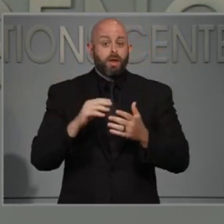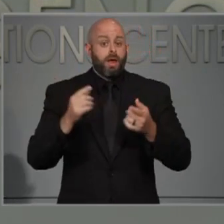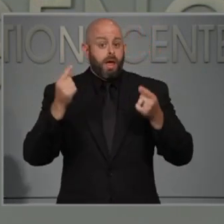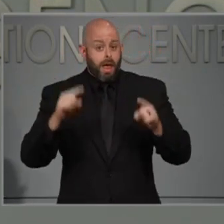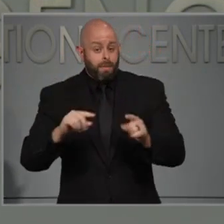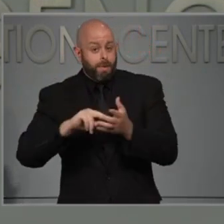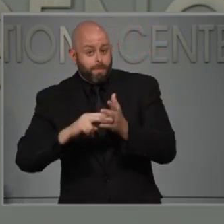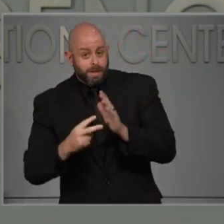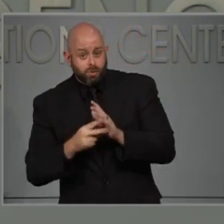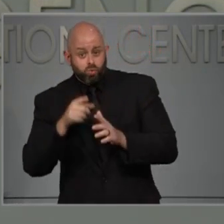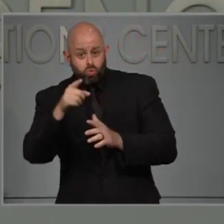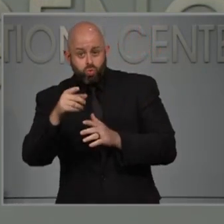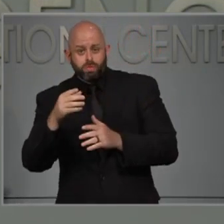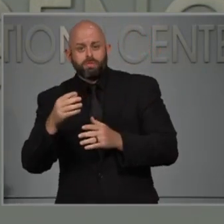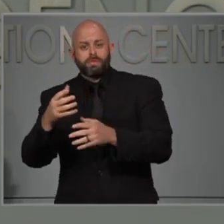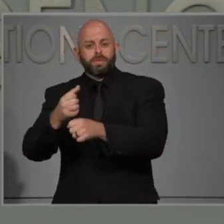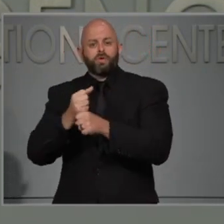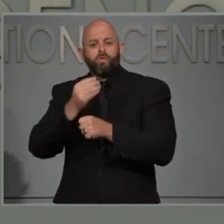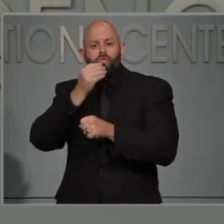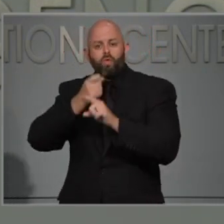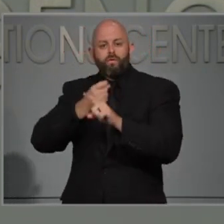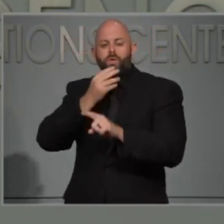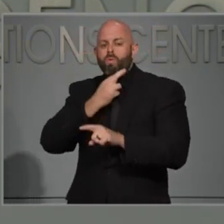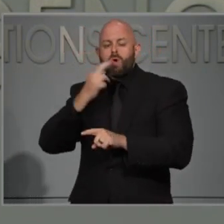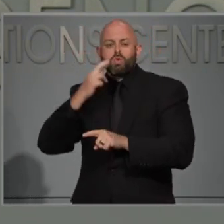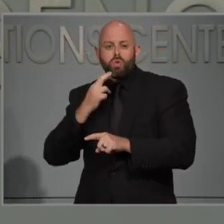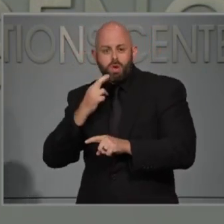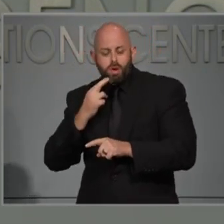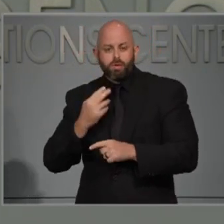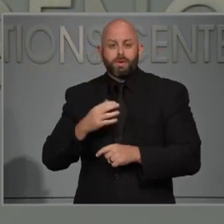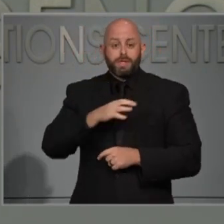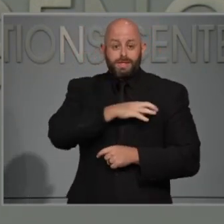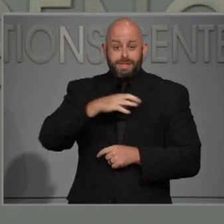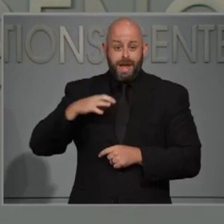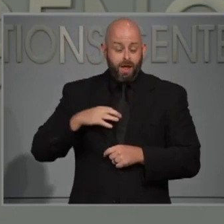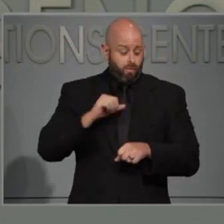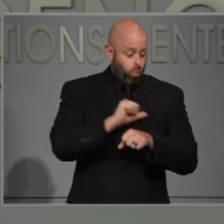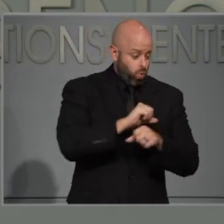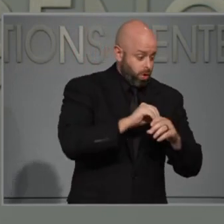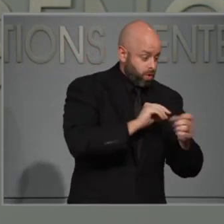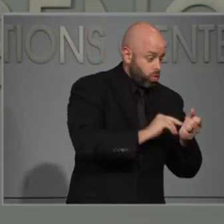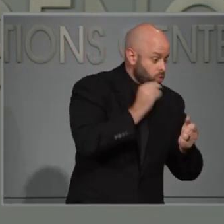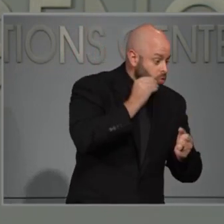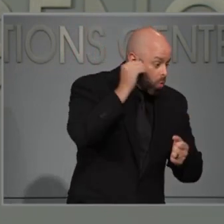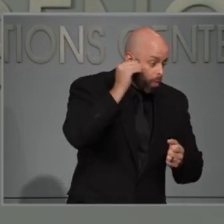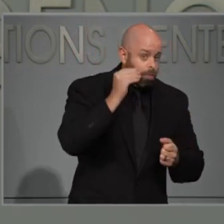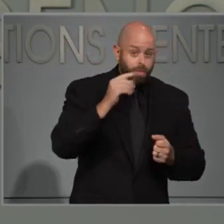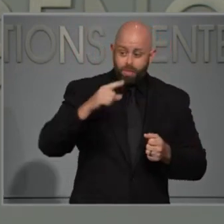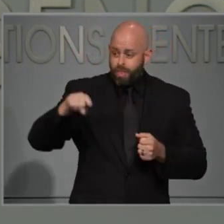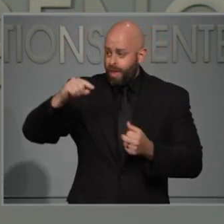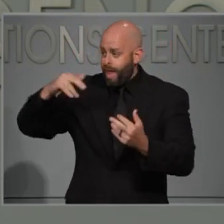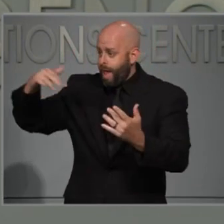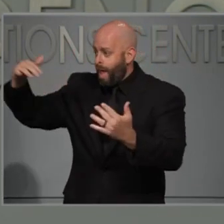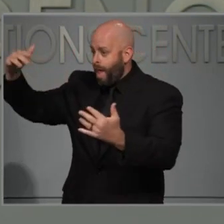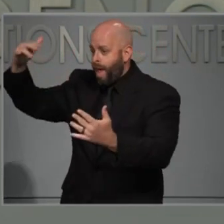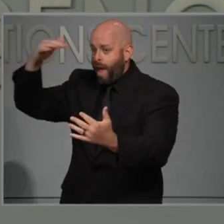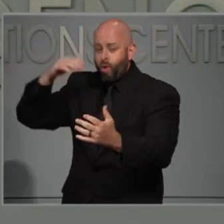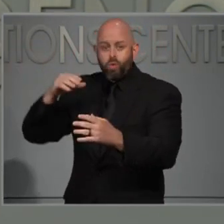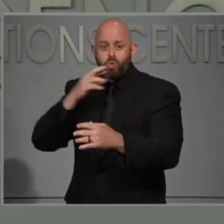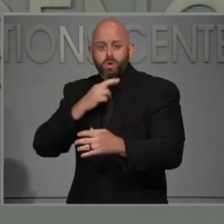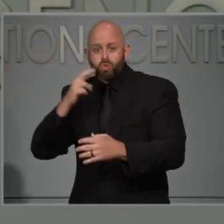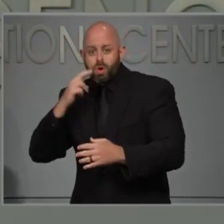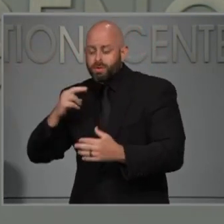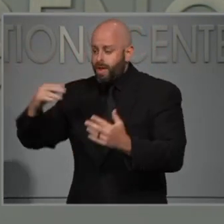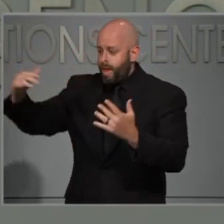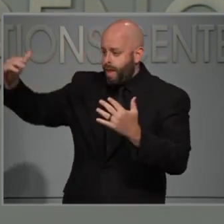or the other personal care attendants, they go out to restaurants, too. They go out to the grocery stores, right? And when